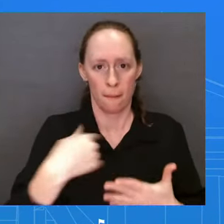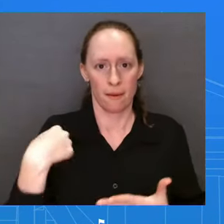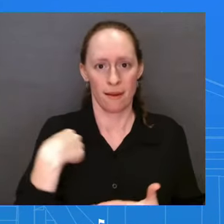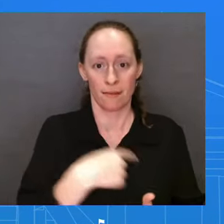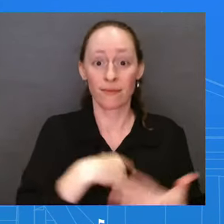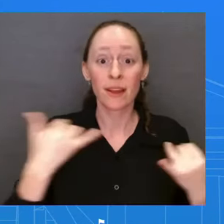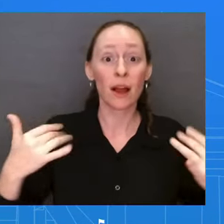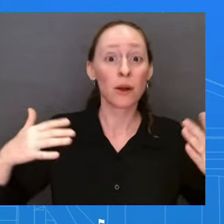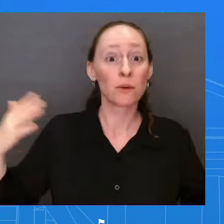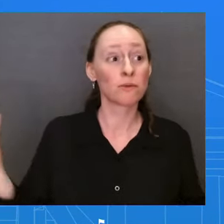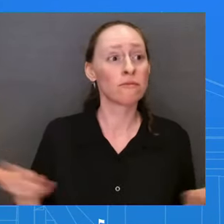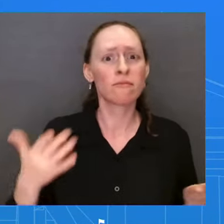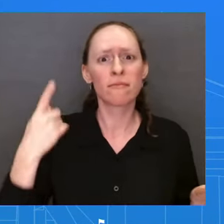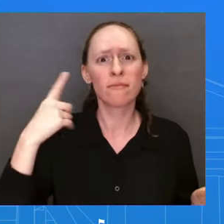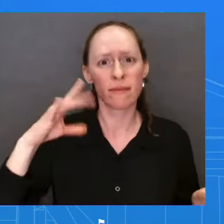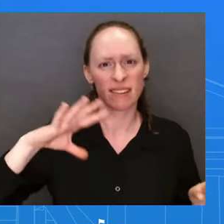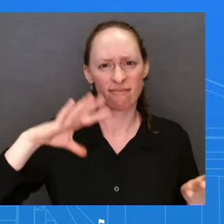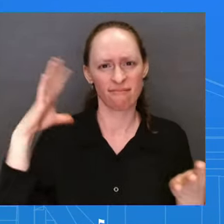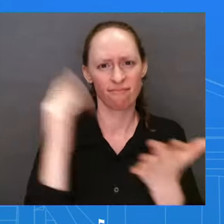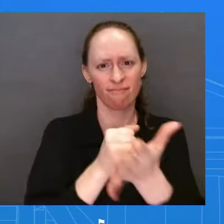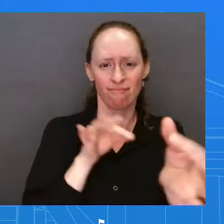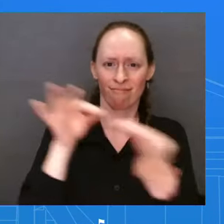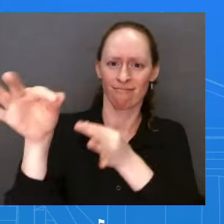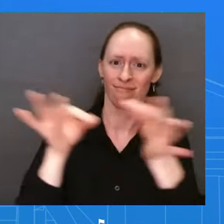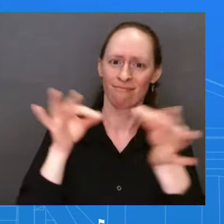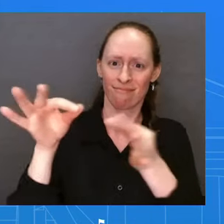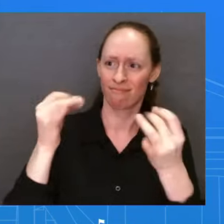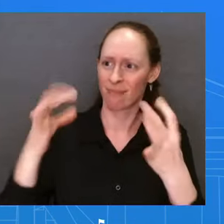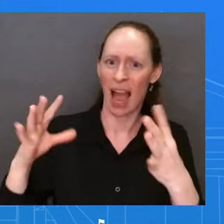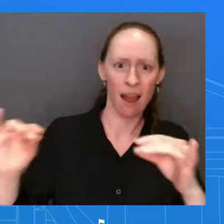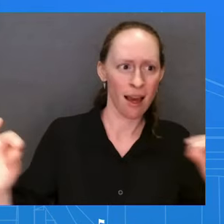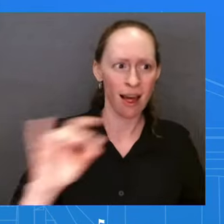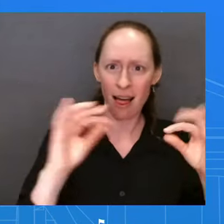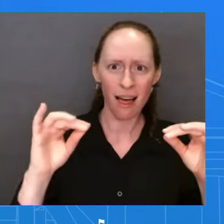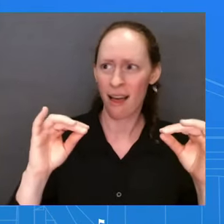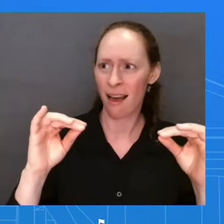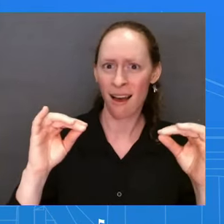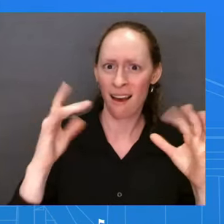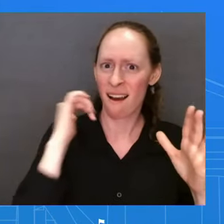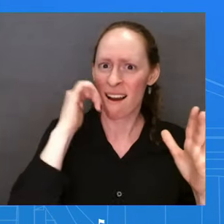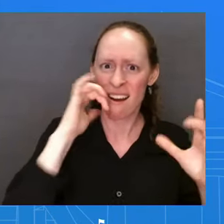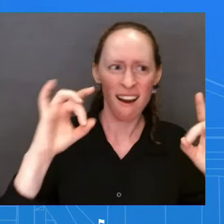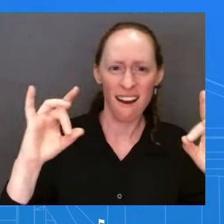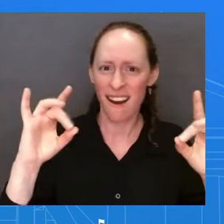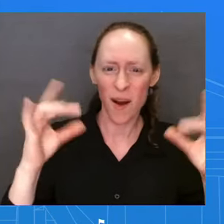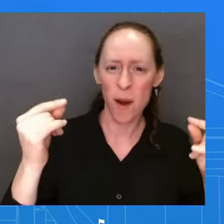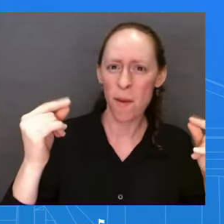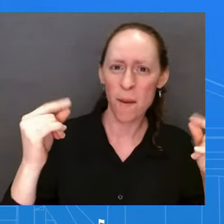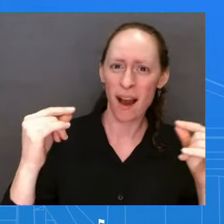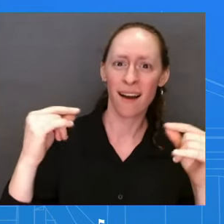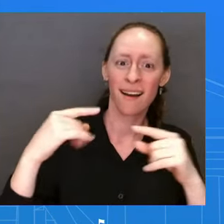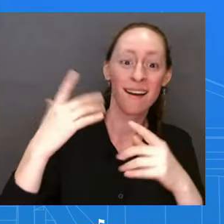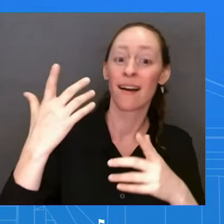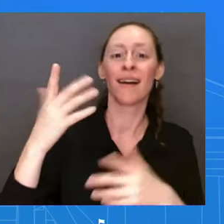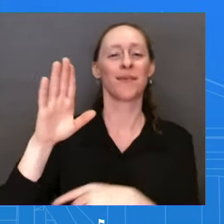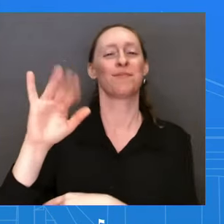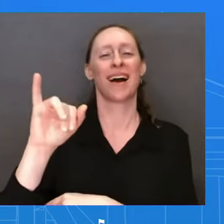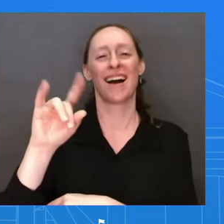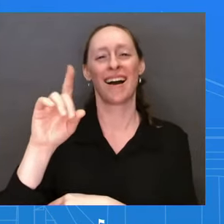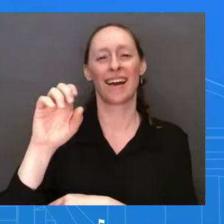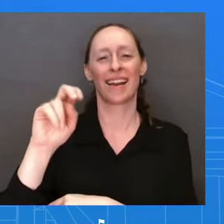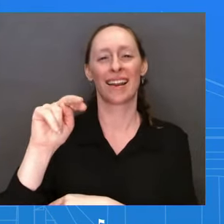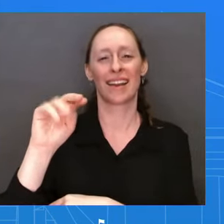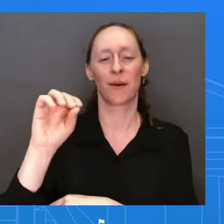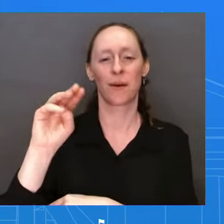of the week, word of the month, word of the year here at the White House. And Bidenomics is rooted in the belief that we grow the economy